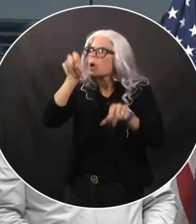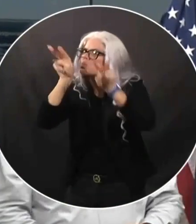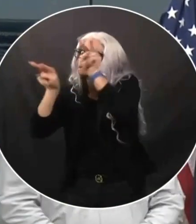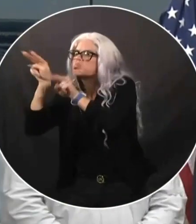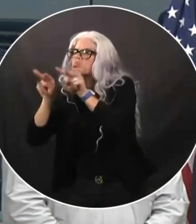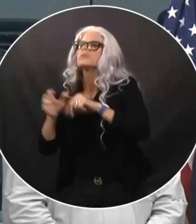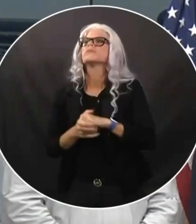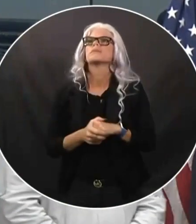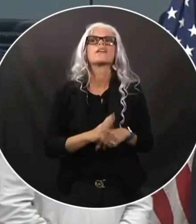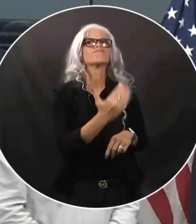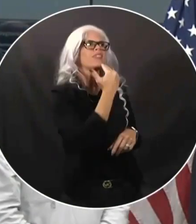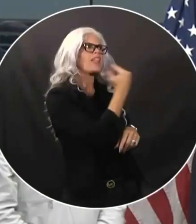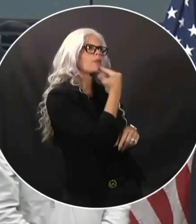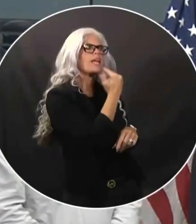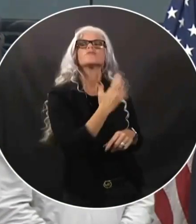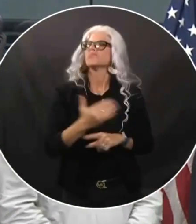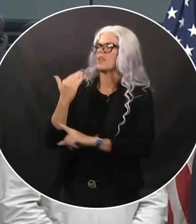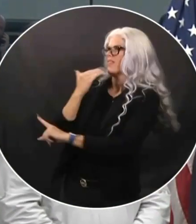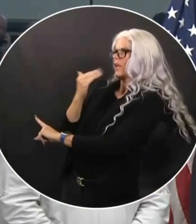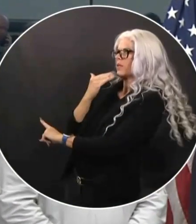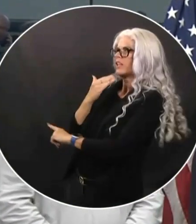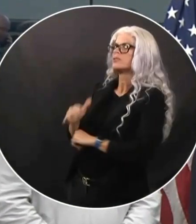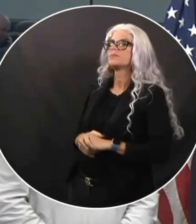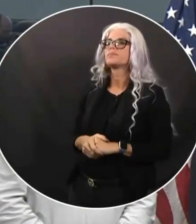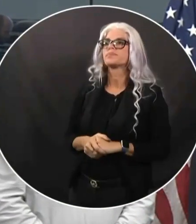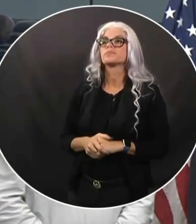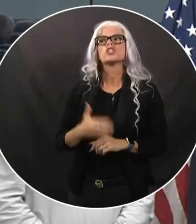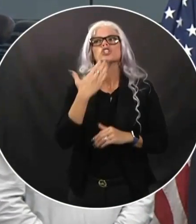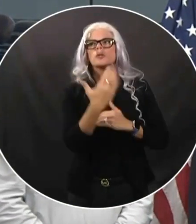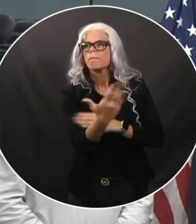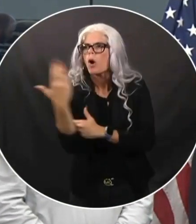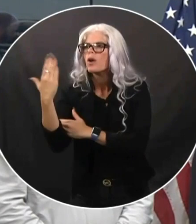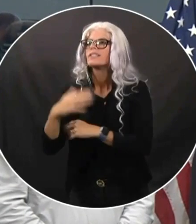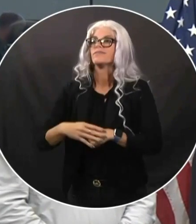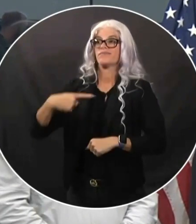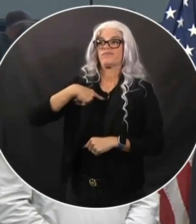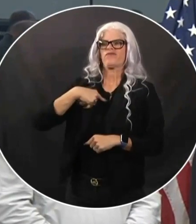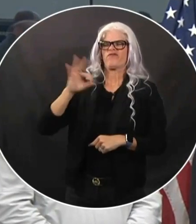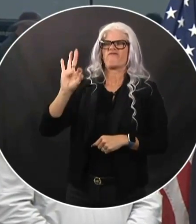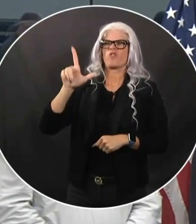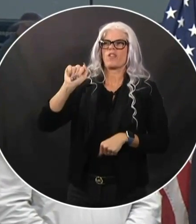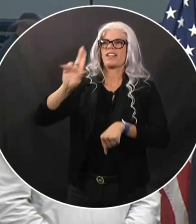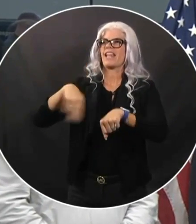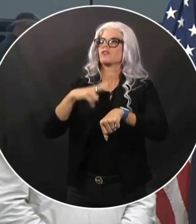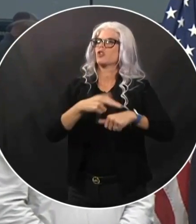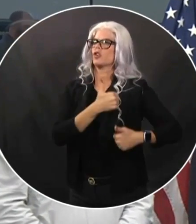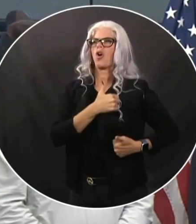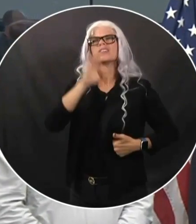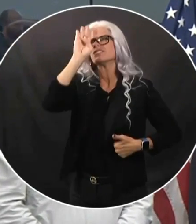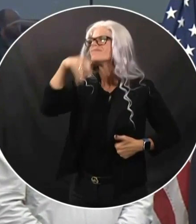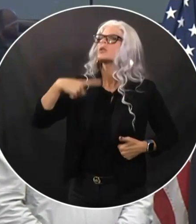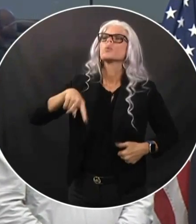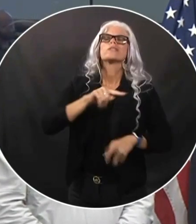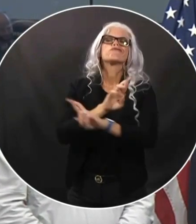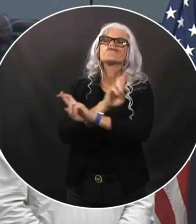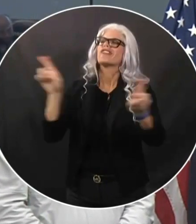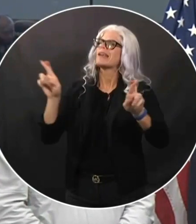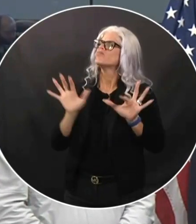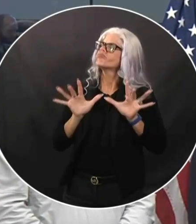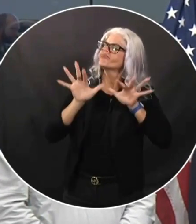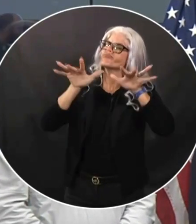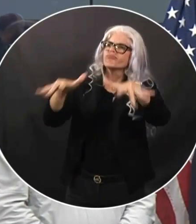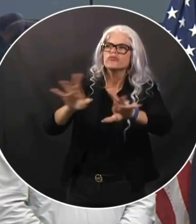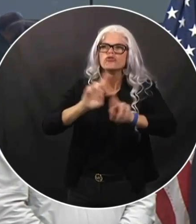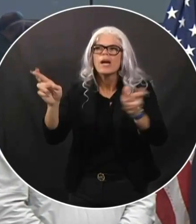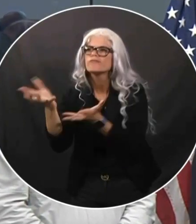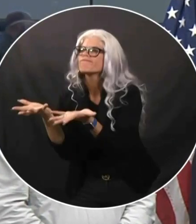Good morning. The Florida National Guard is fully engaged with every resource we have available to bring to bear on the problem.